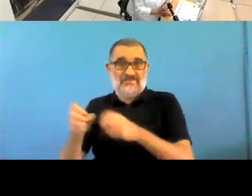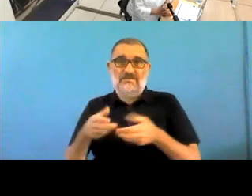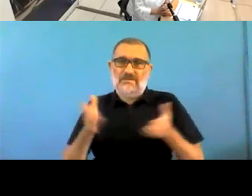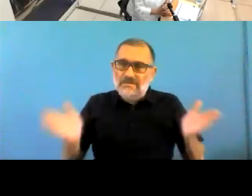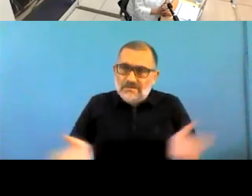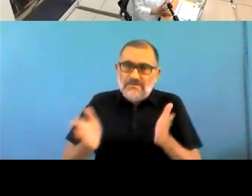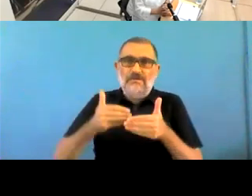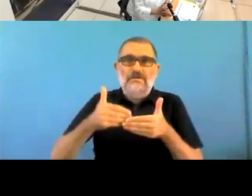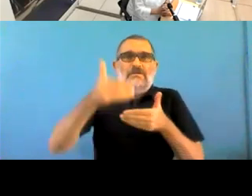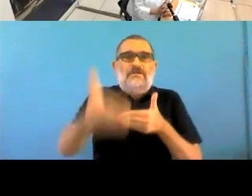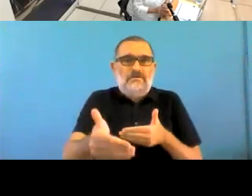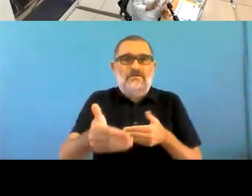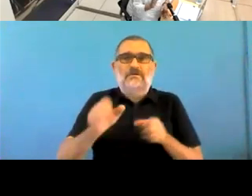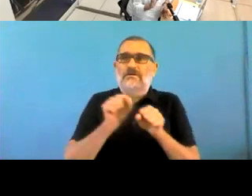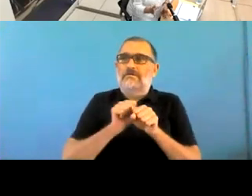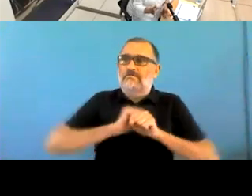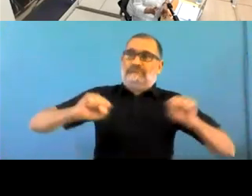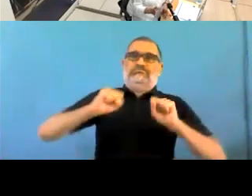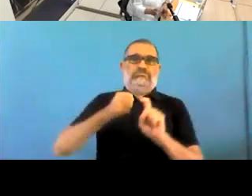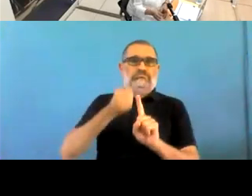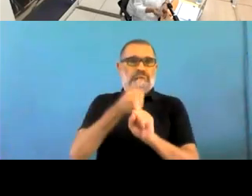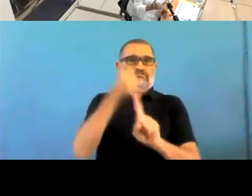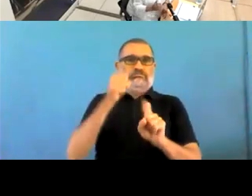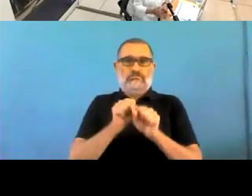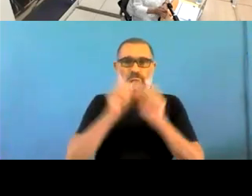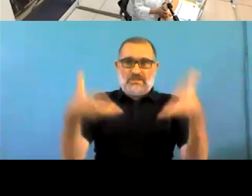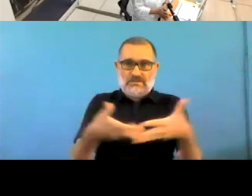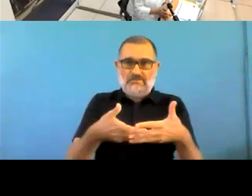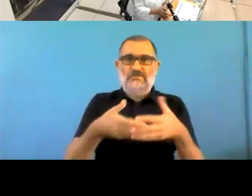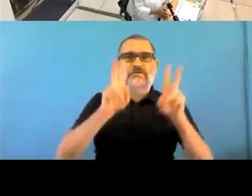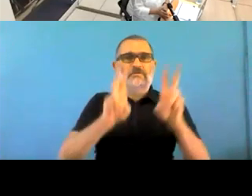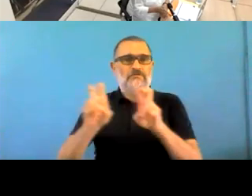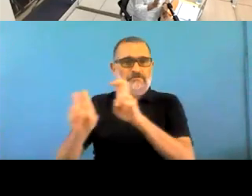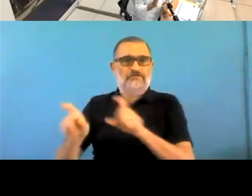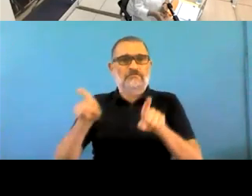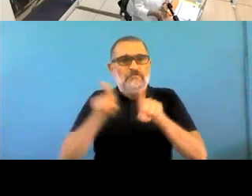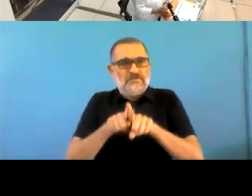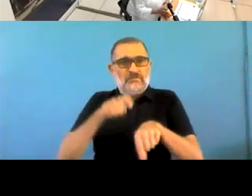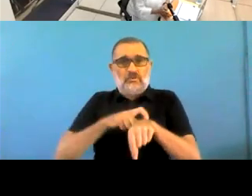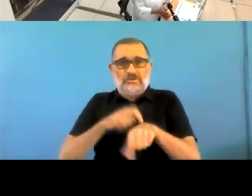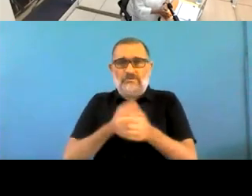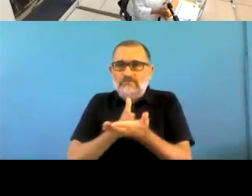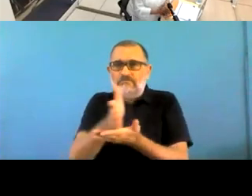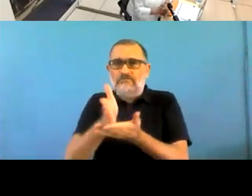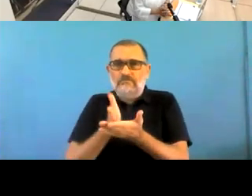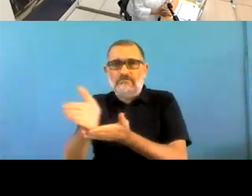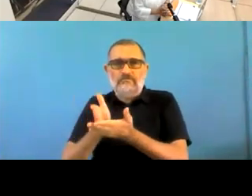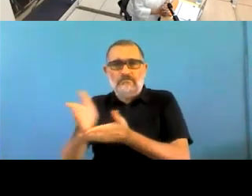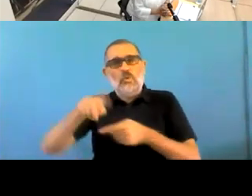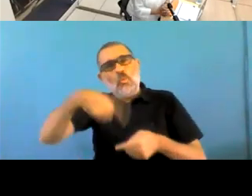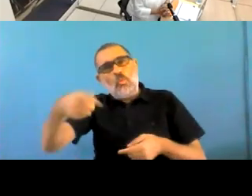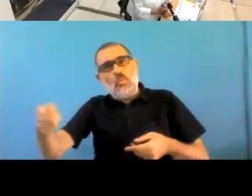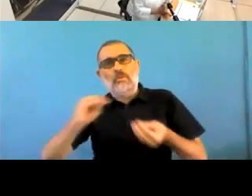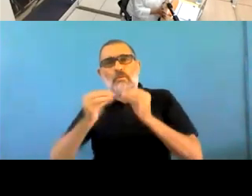pathologies that emerge and we all agree on this this is our message we have to invest in mental health